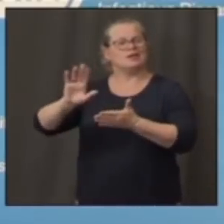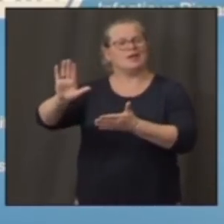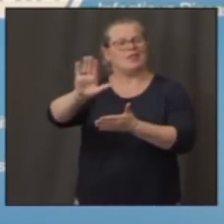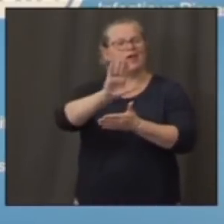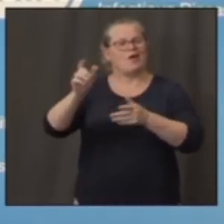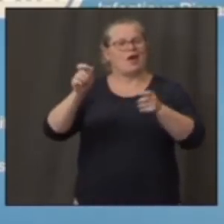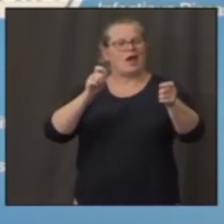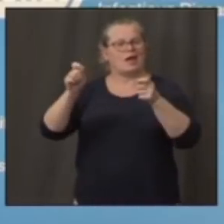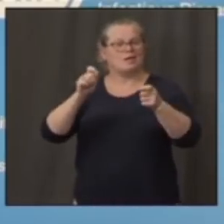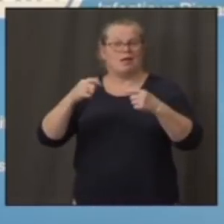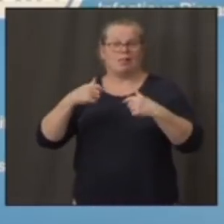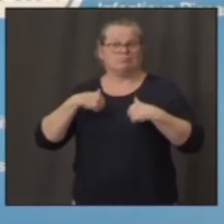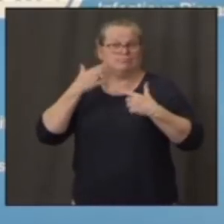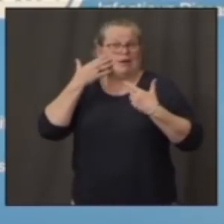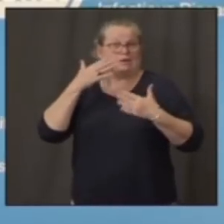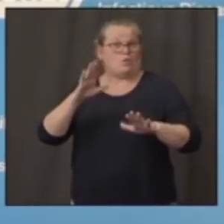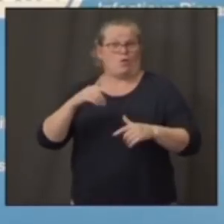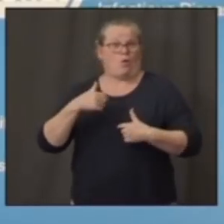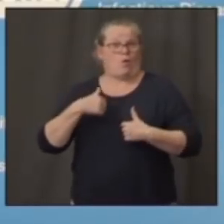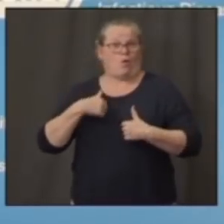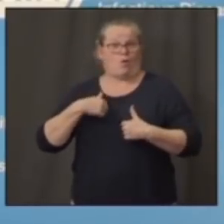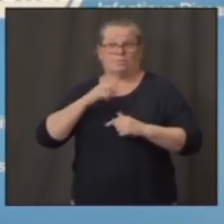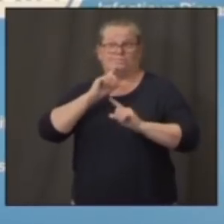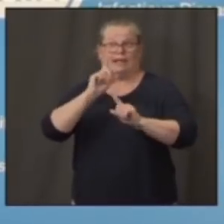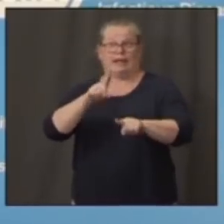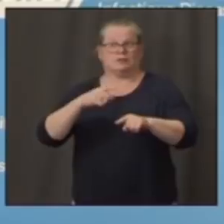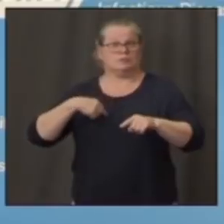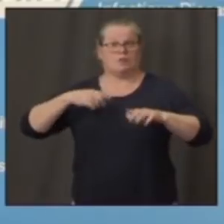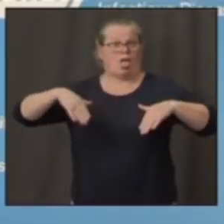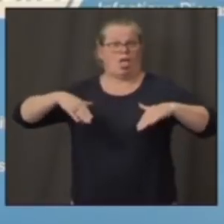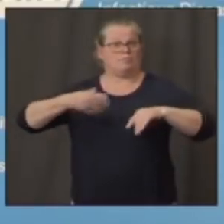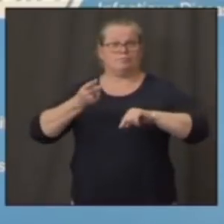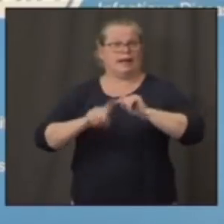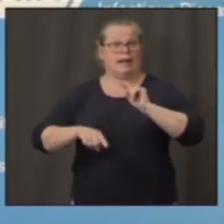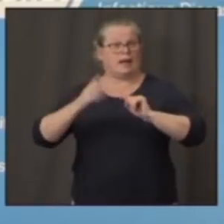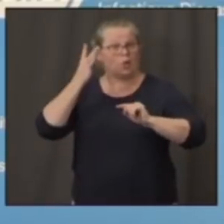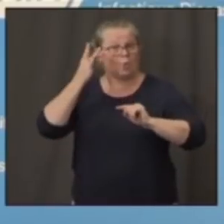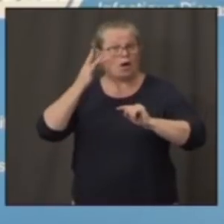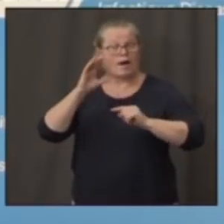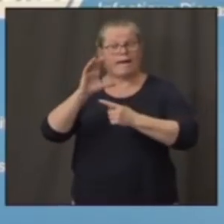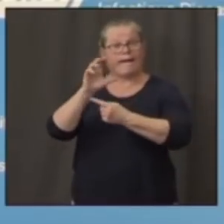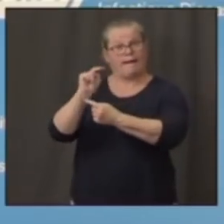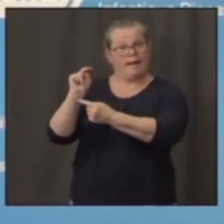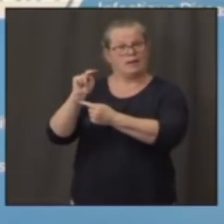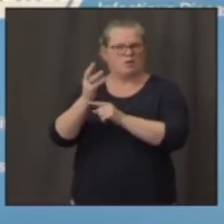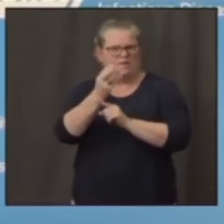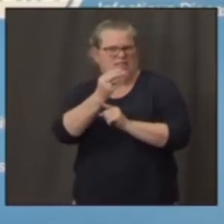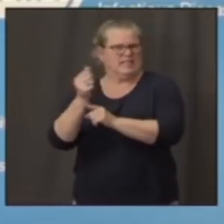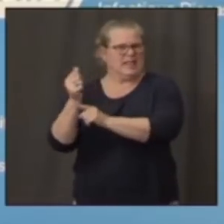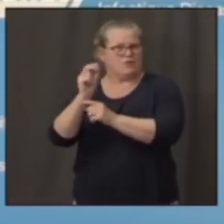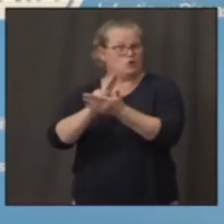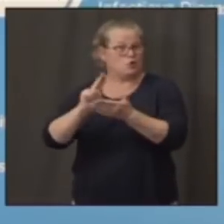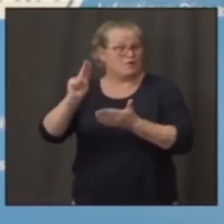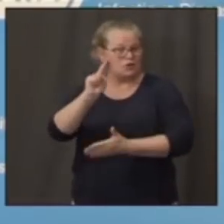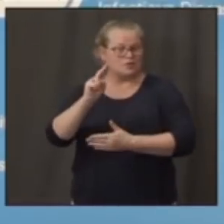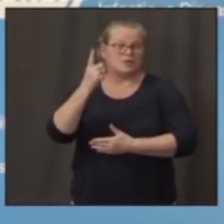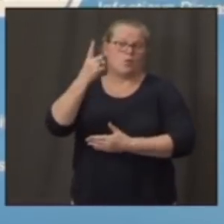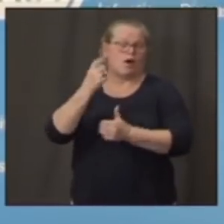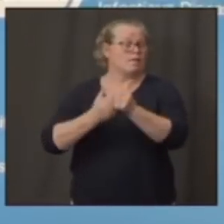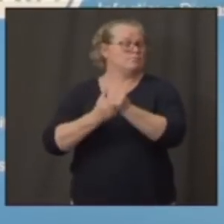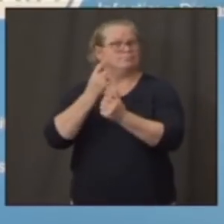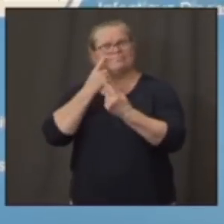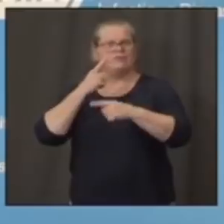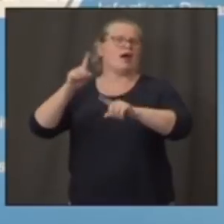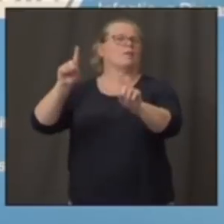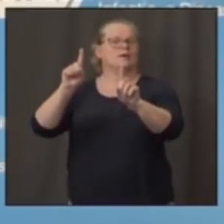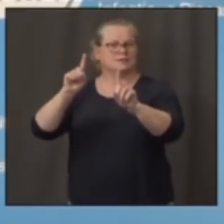you have a number of universities in the state of Connecticut, one of the more famous ones in the country in the state of